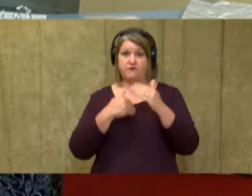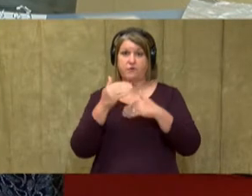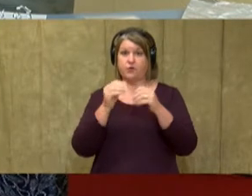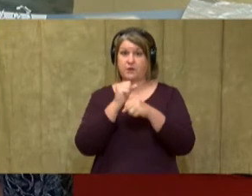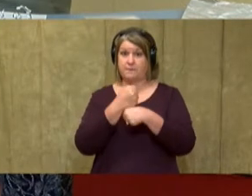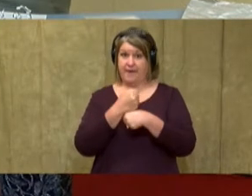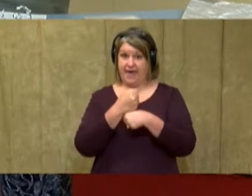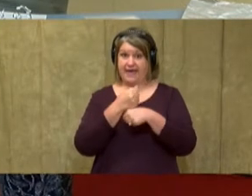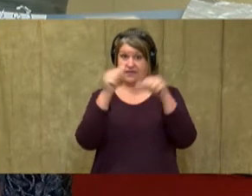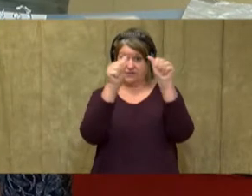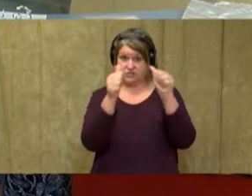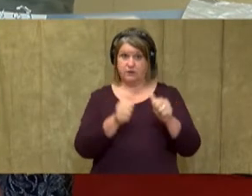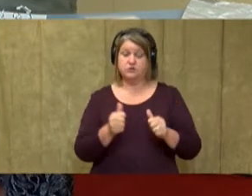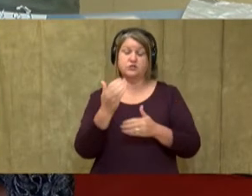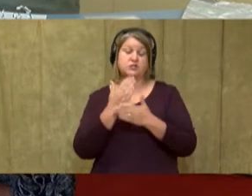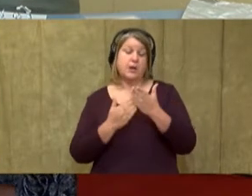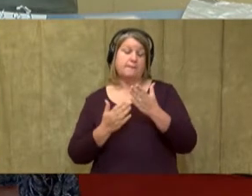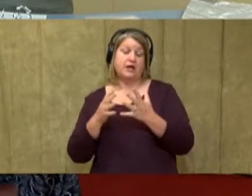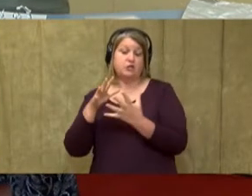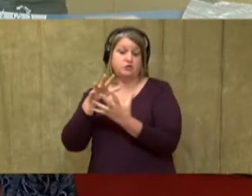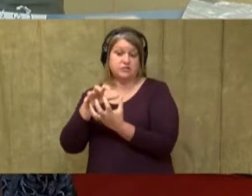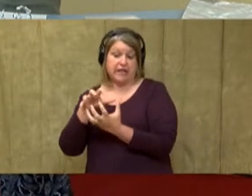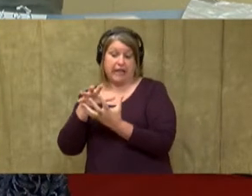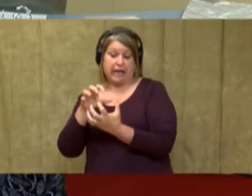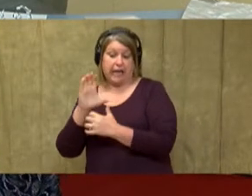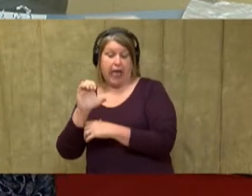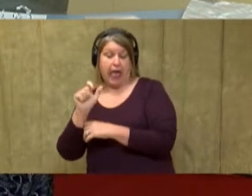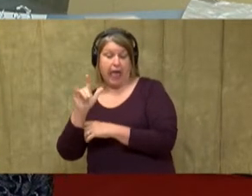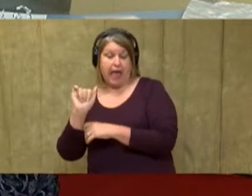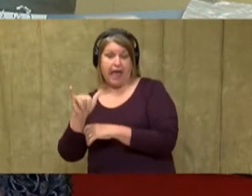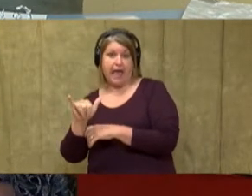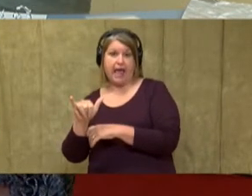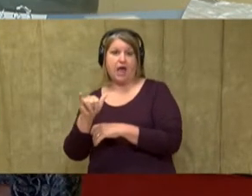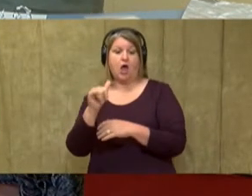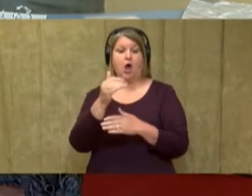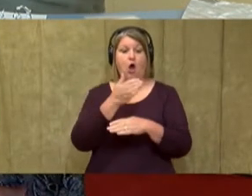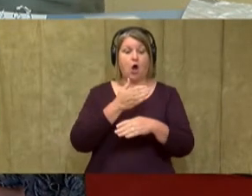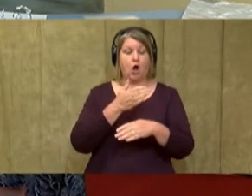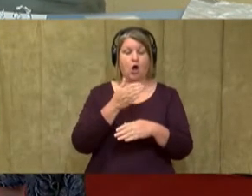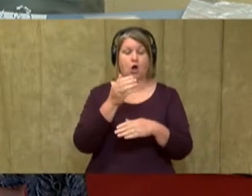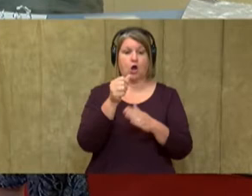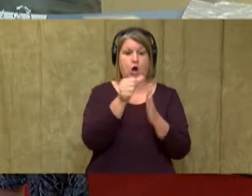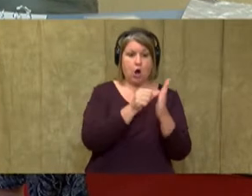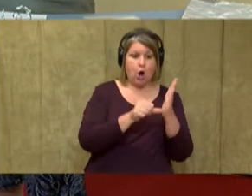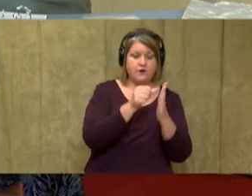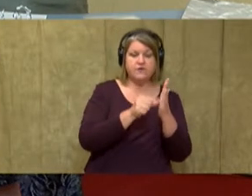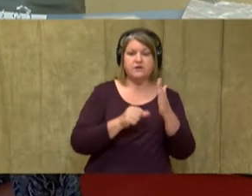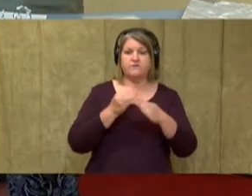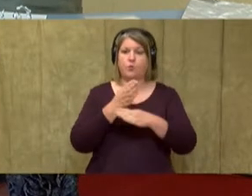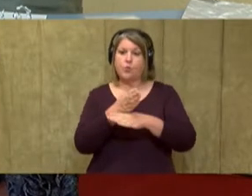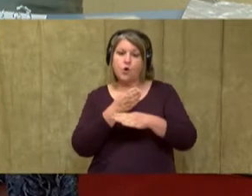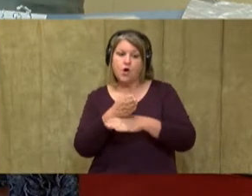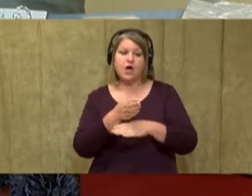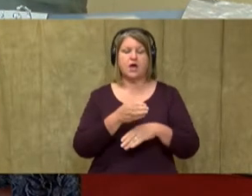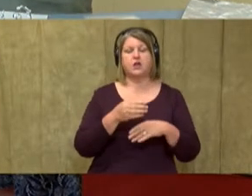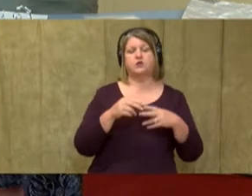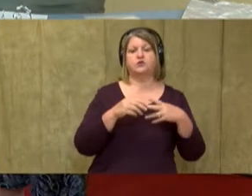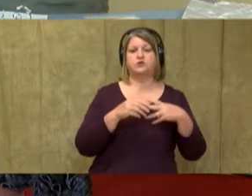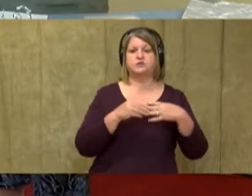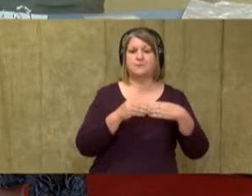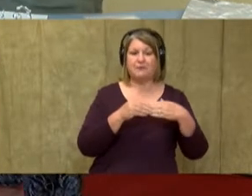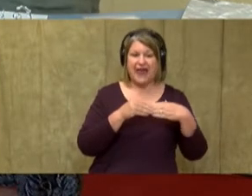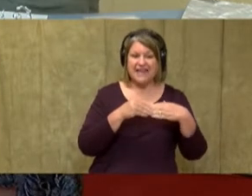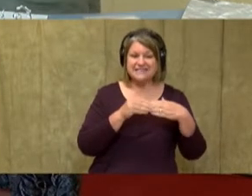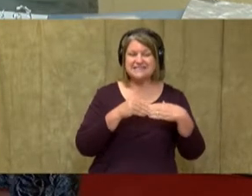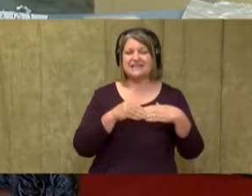Some artists might use clay. They might carve their sculpture out of wood. They might use plastic or metal. Have you ever heard of an